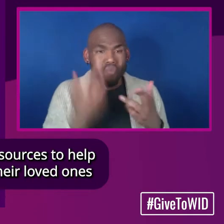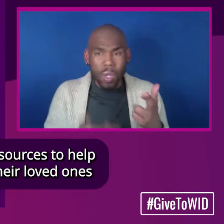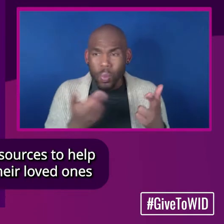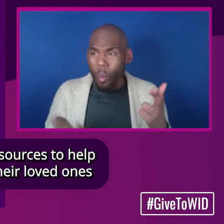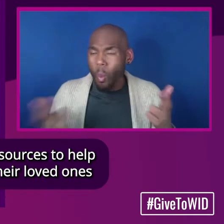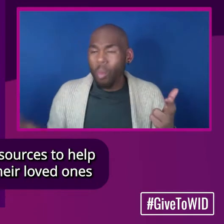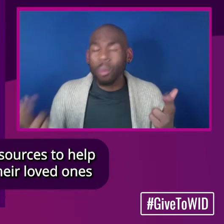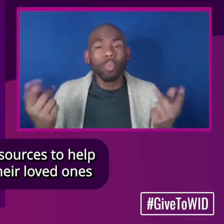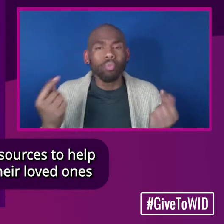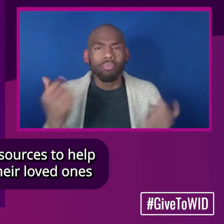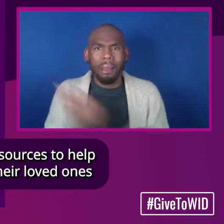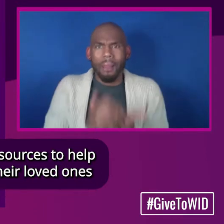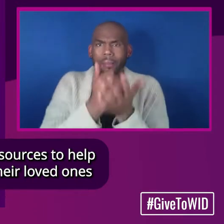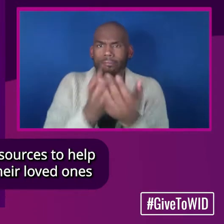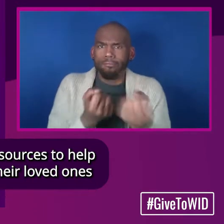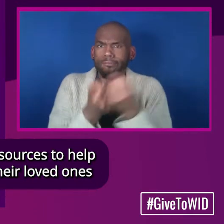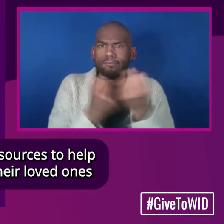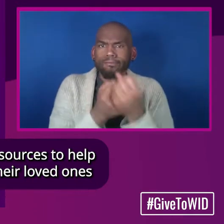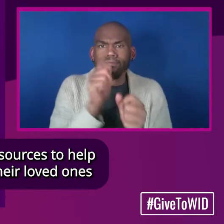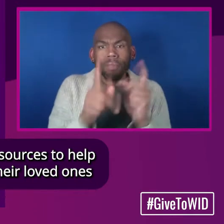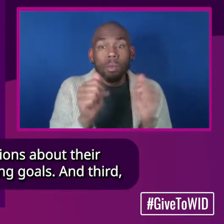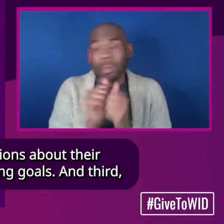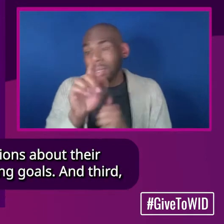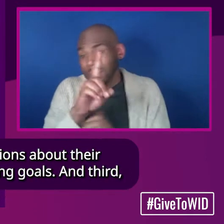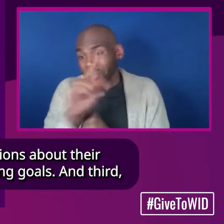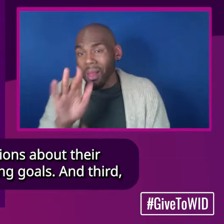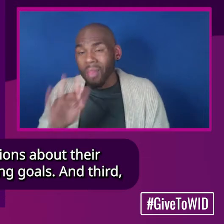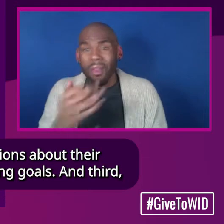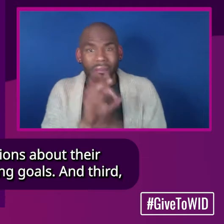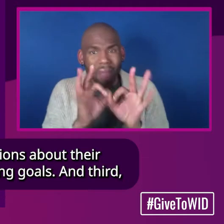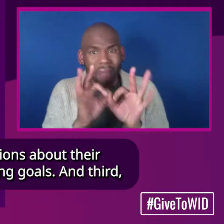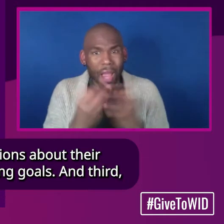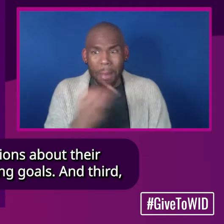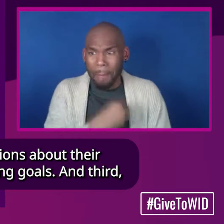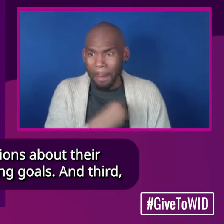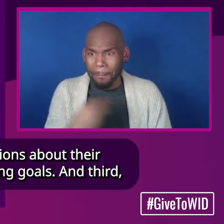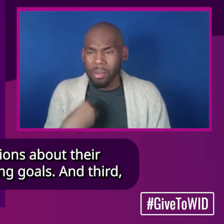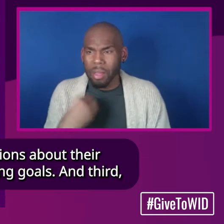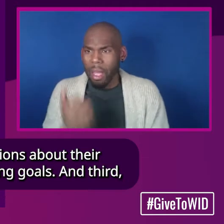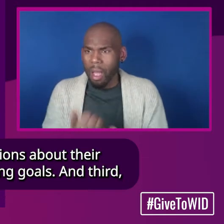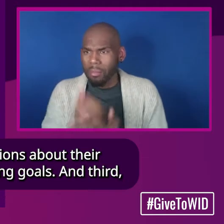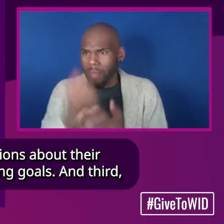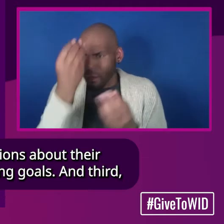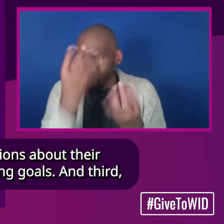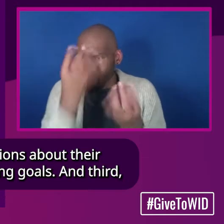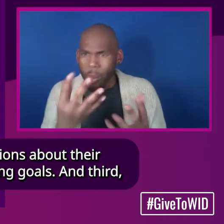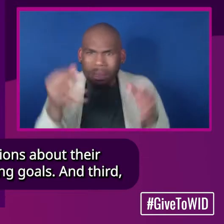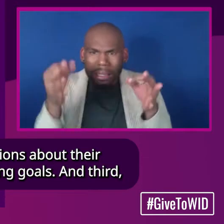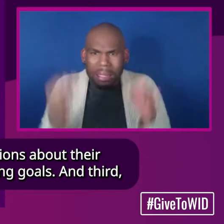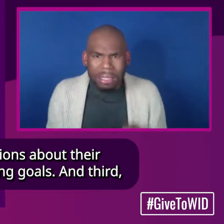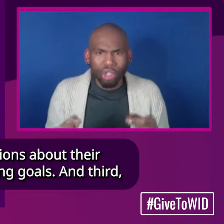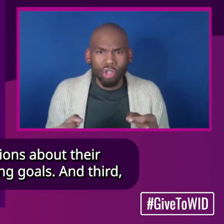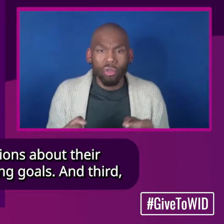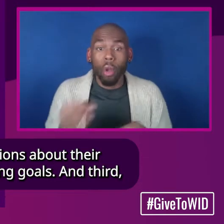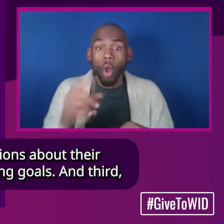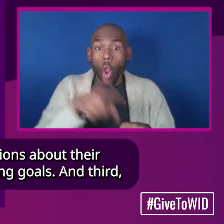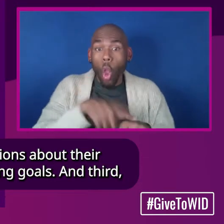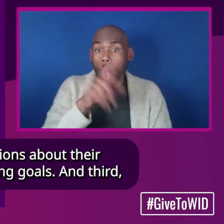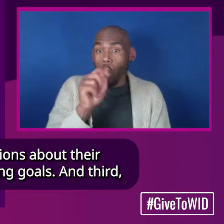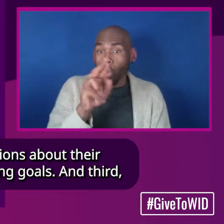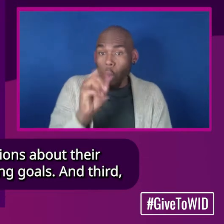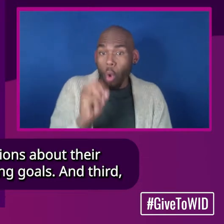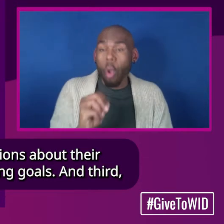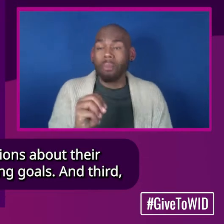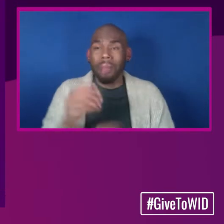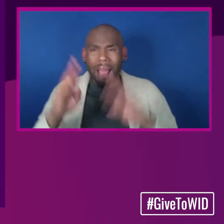to help people with disabilities and their loved ones make the most informed decisions about their employment and long-term housing goals.